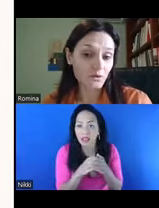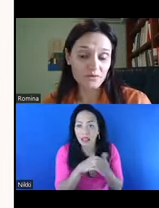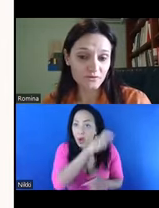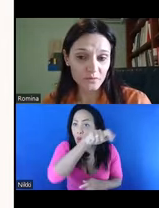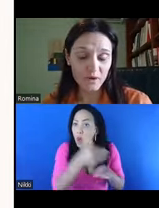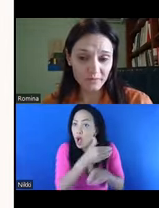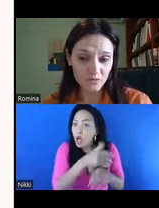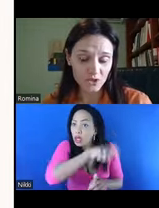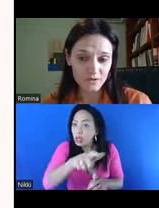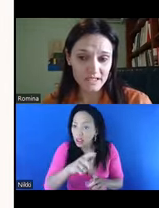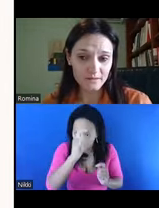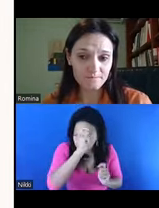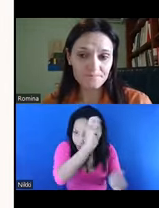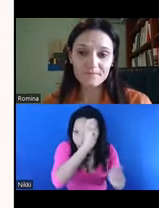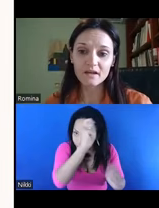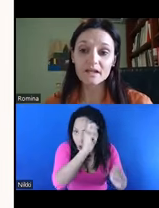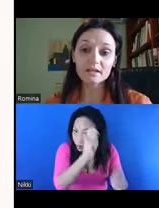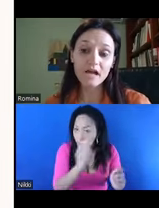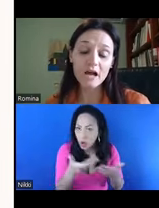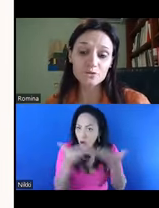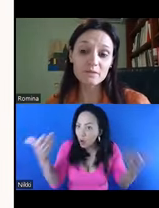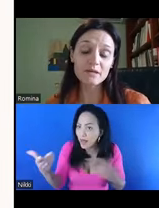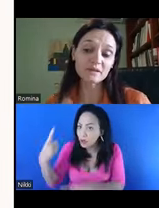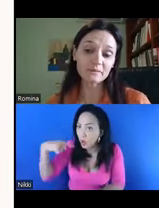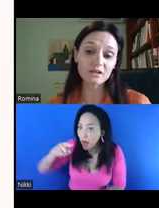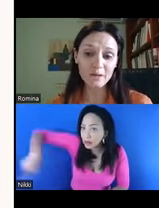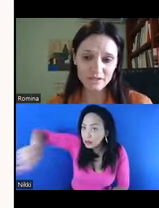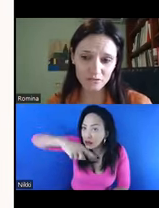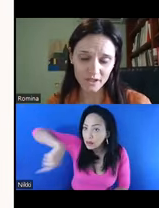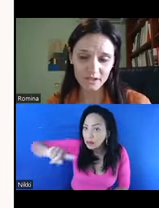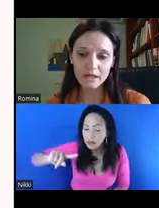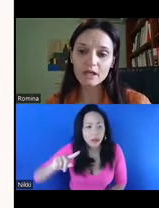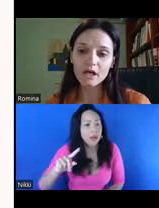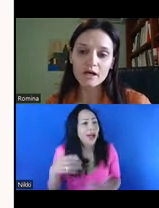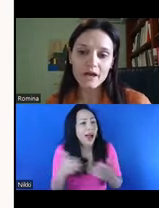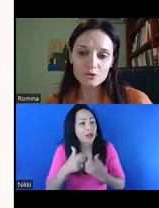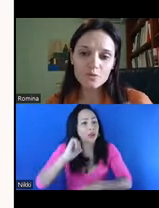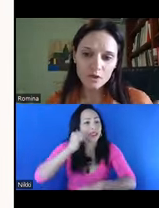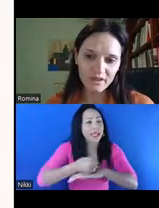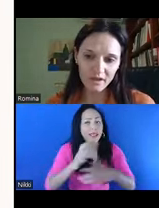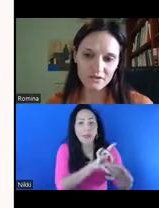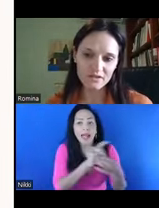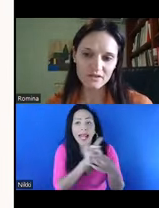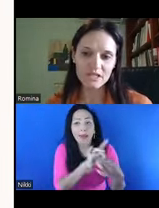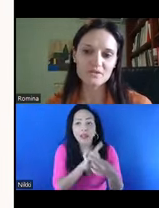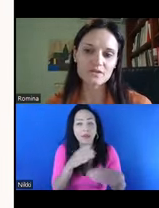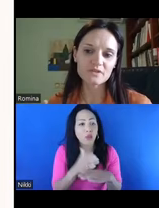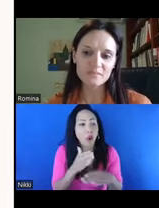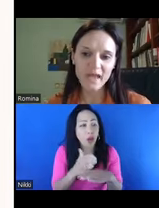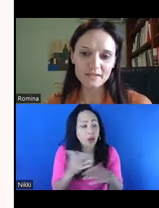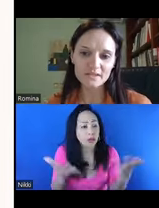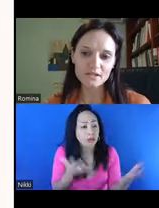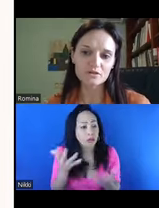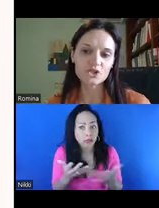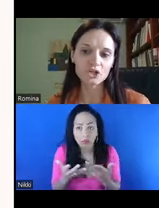from the white majority? And how do we implement collaborative work? How do we work with others in the team? Is there